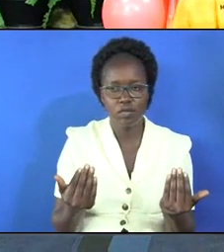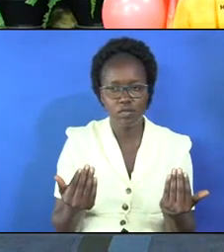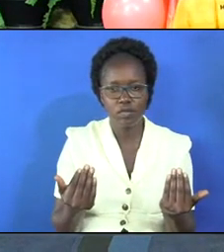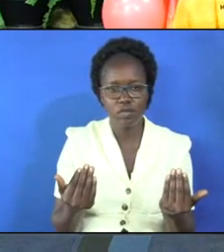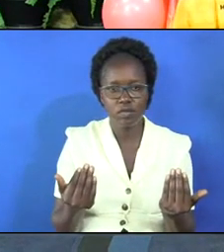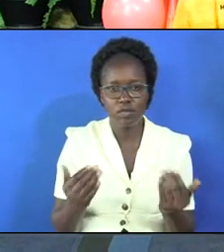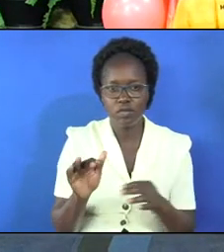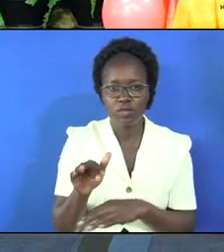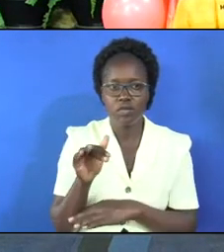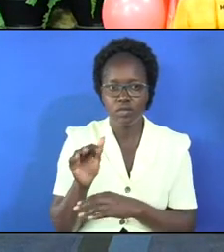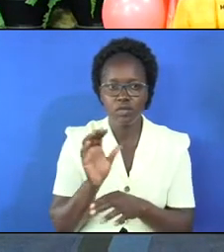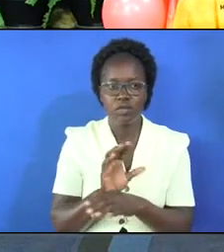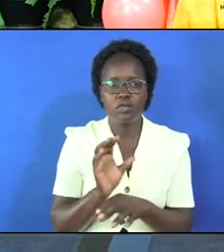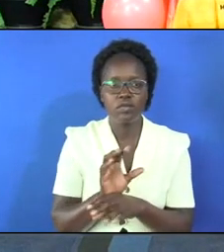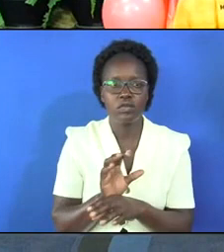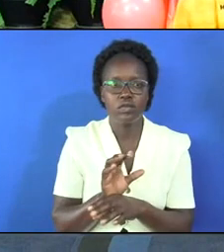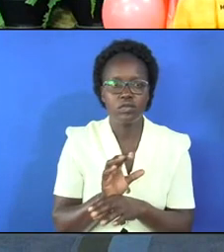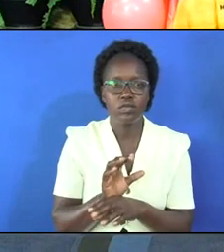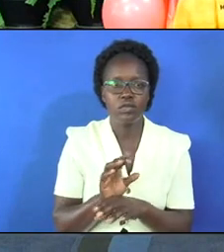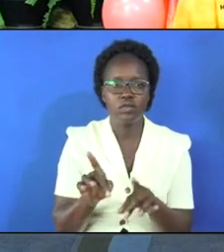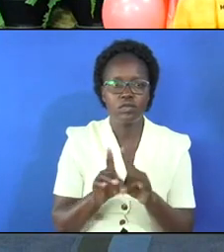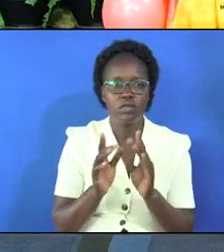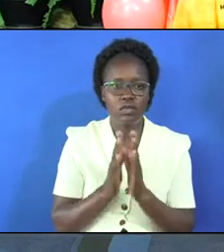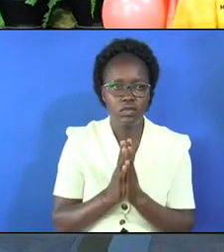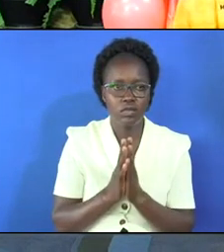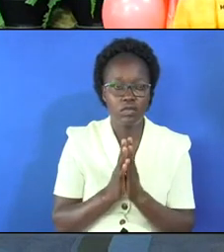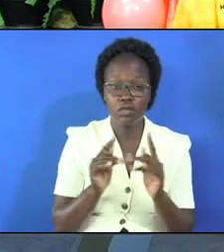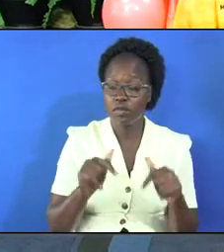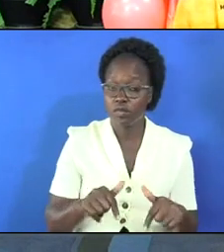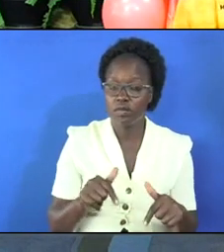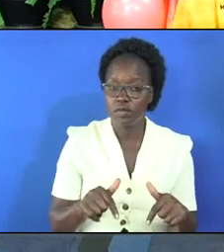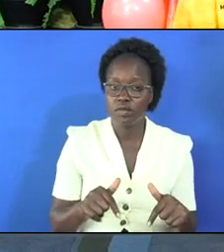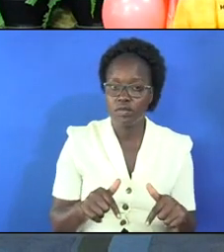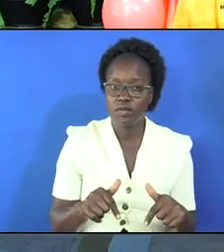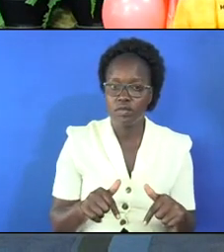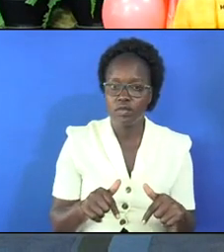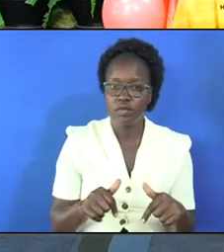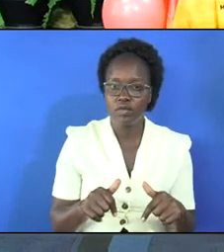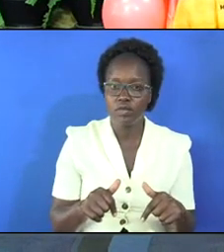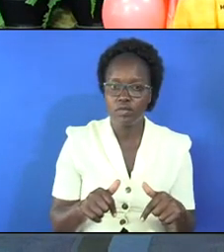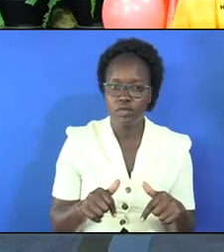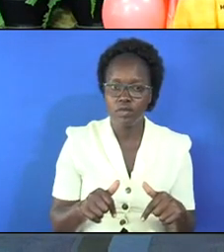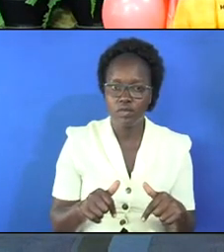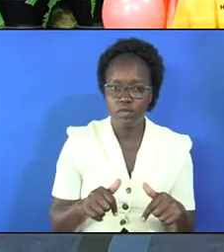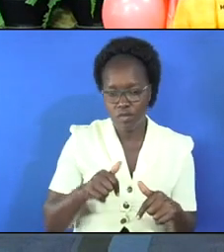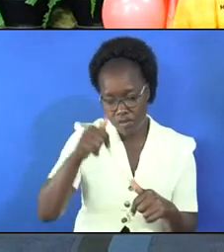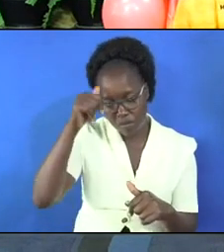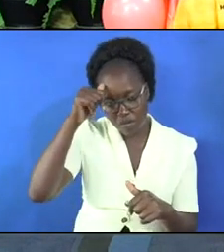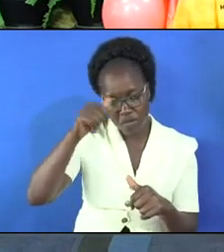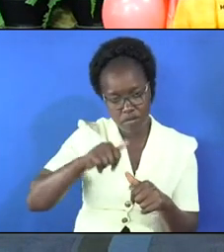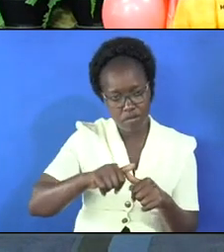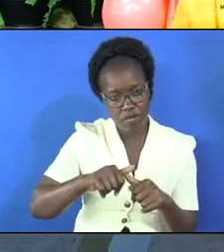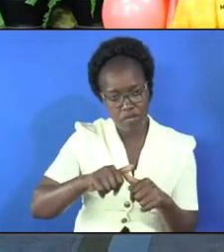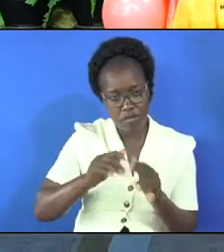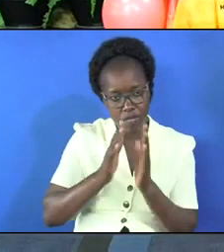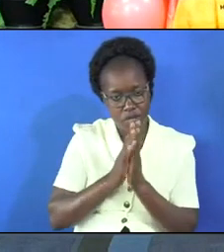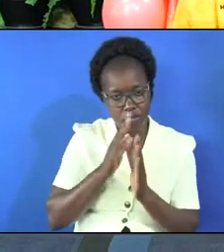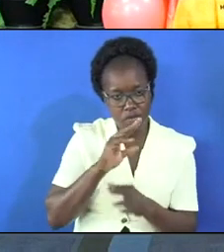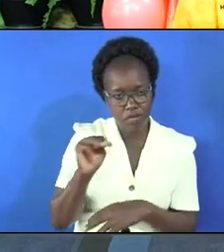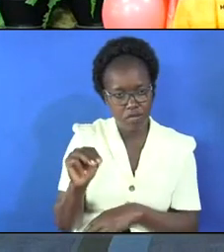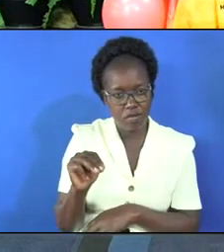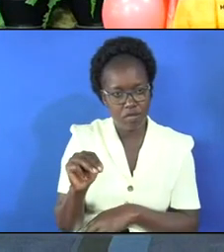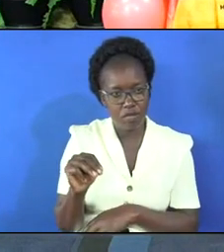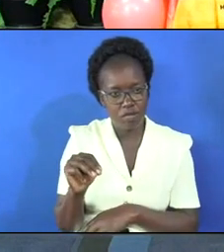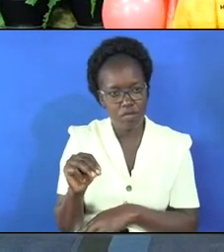who is requesting the church that even as we pray today we remember to pray